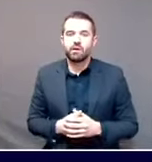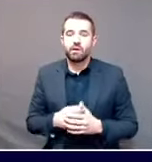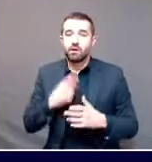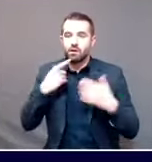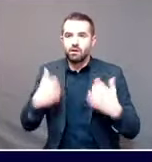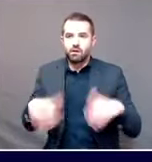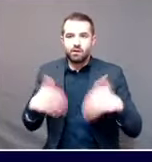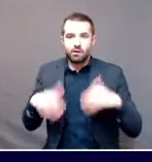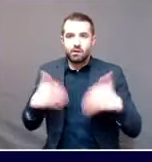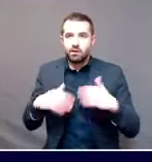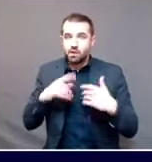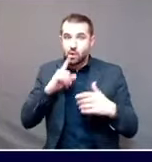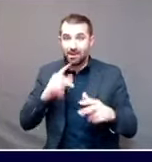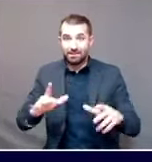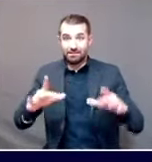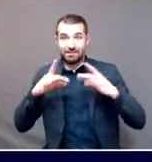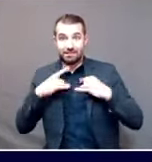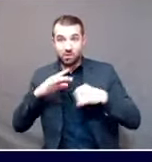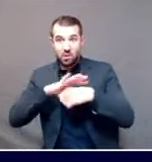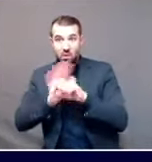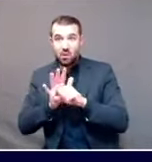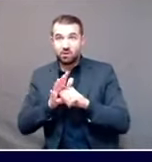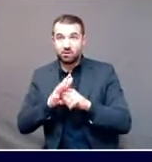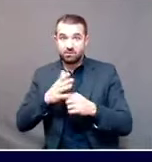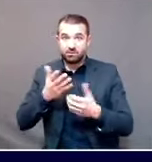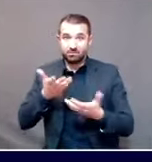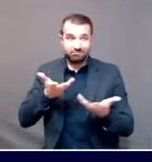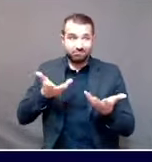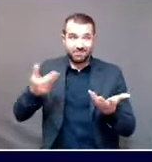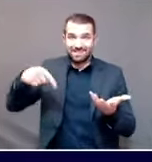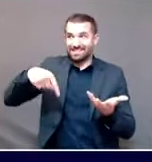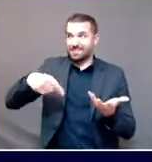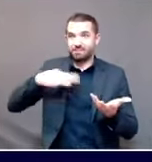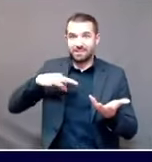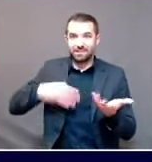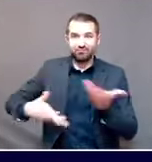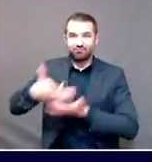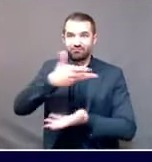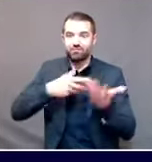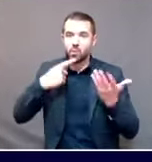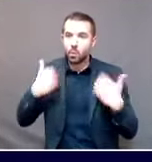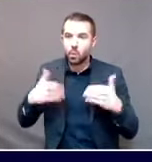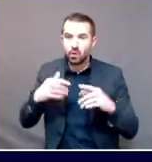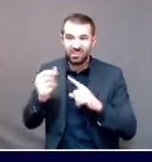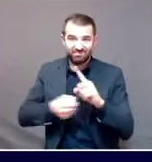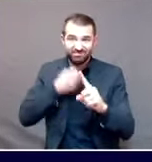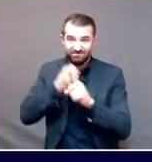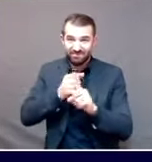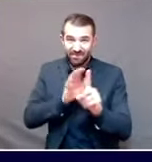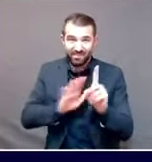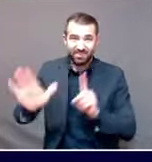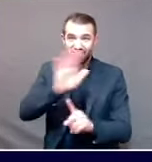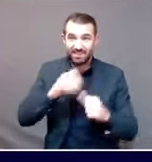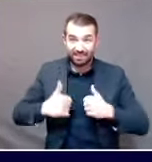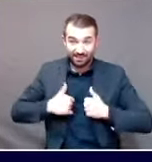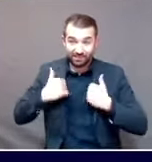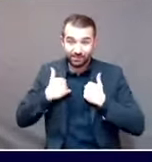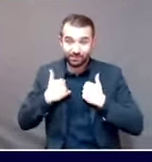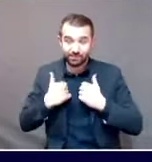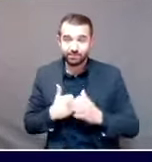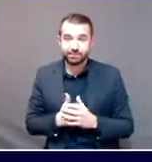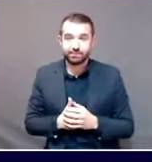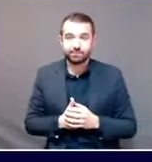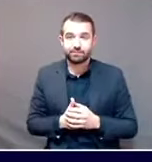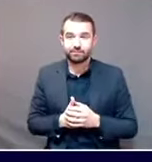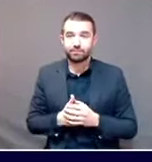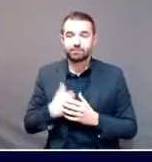or knows someone who has experienced it. It's affected all of our lives, but it has done so in a manner, thankfully, that has been on par with what we've seen